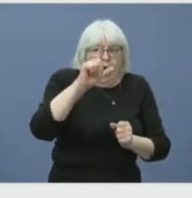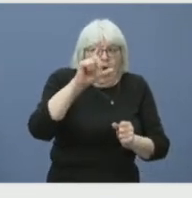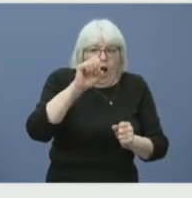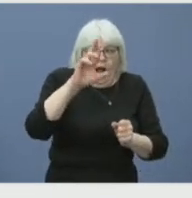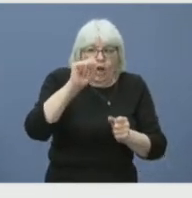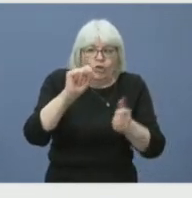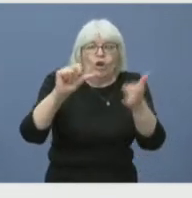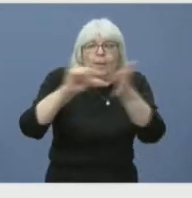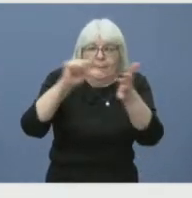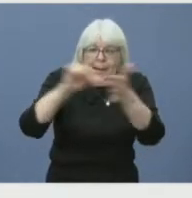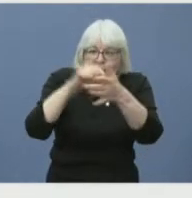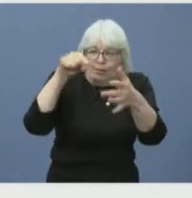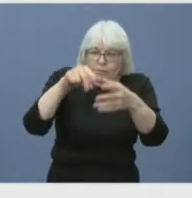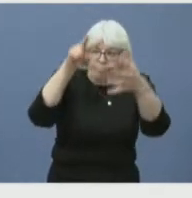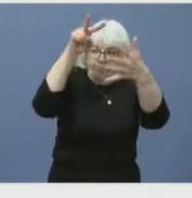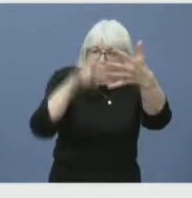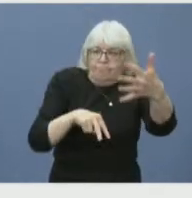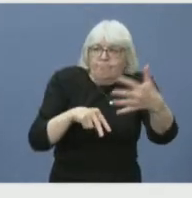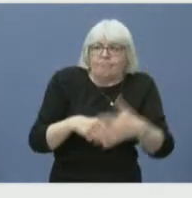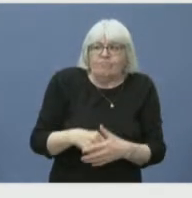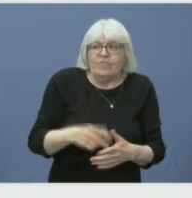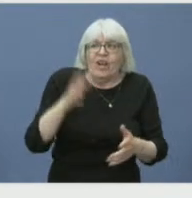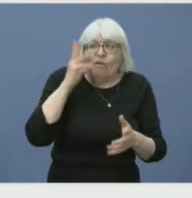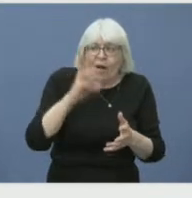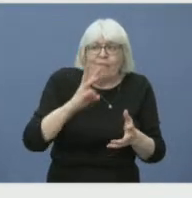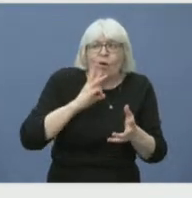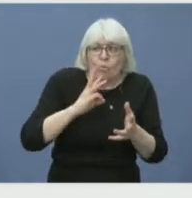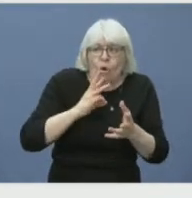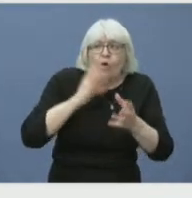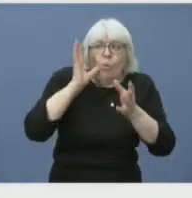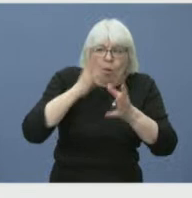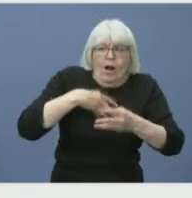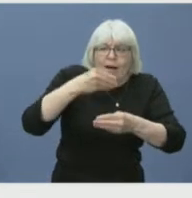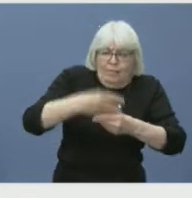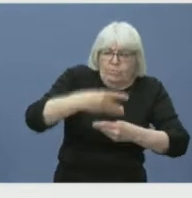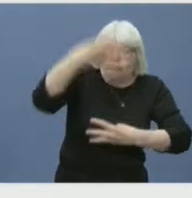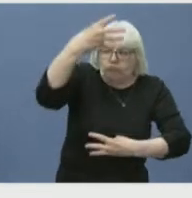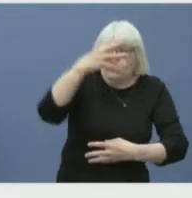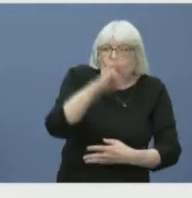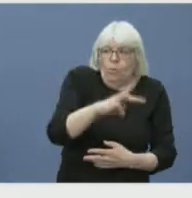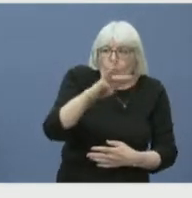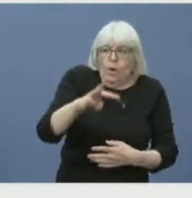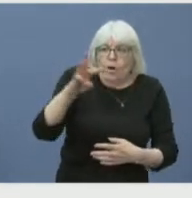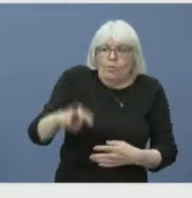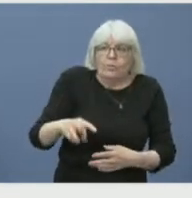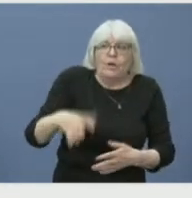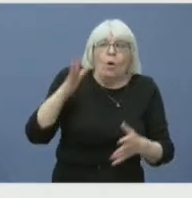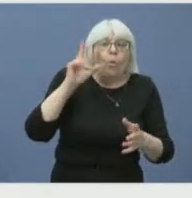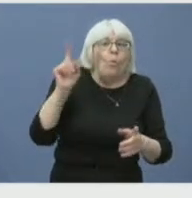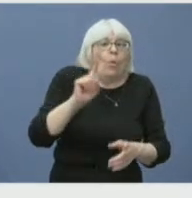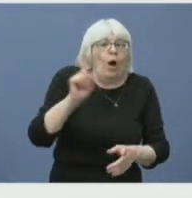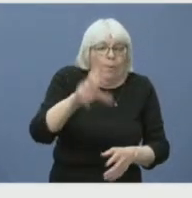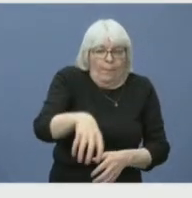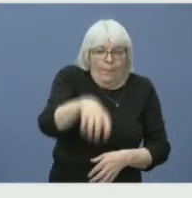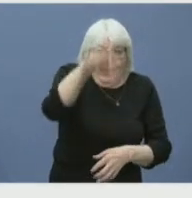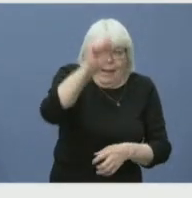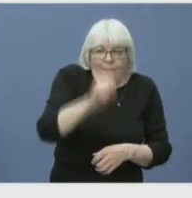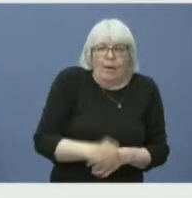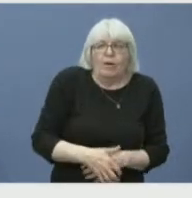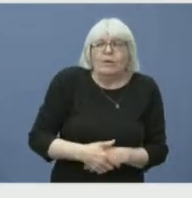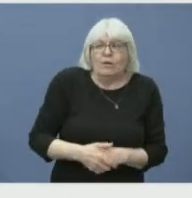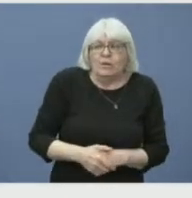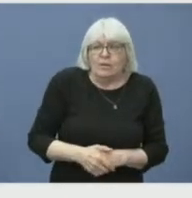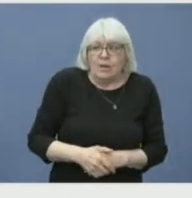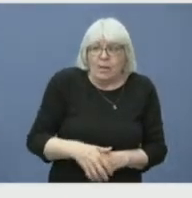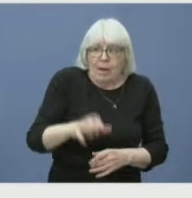locations listed on our webpage. And more locations will be added shortly. But please only pick up a